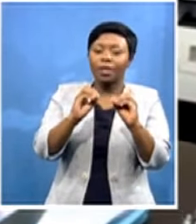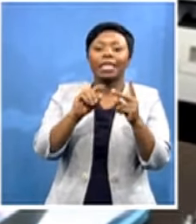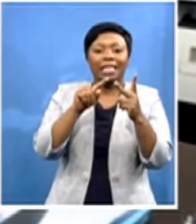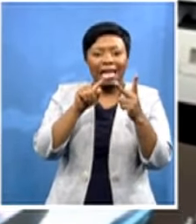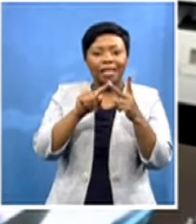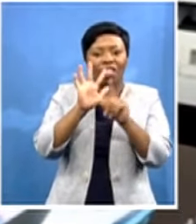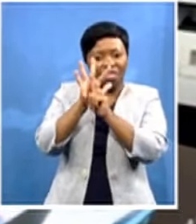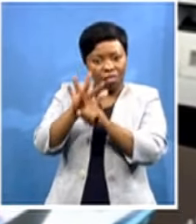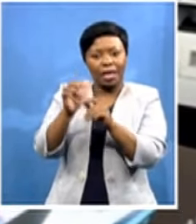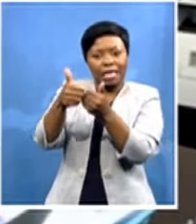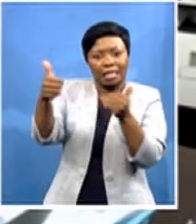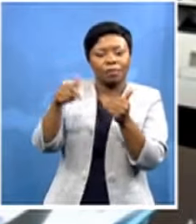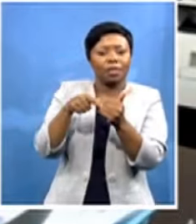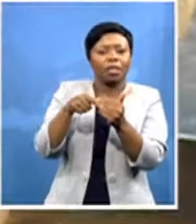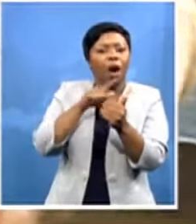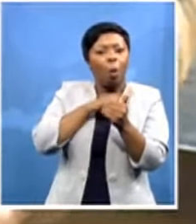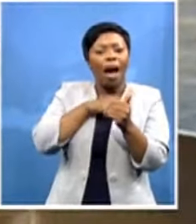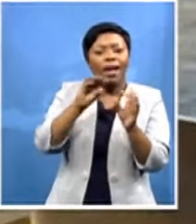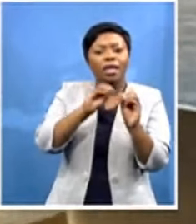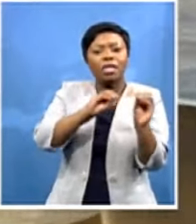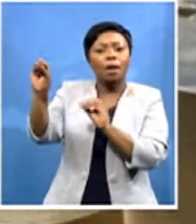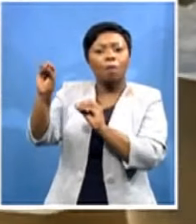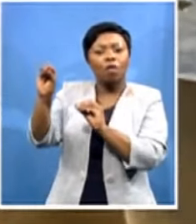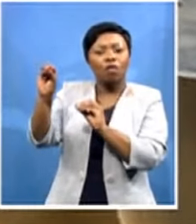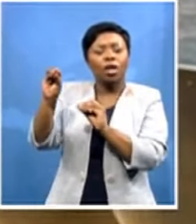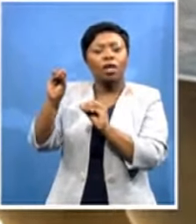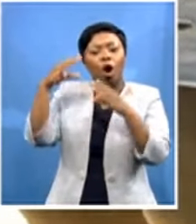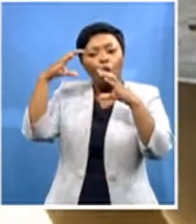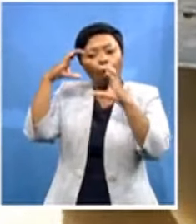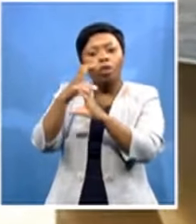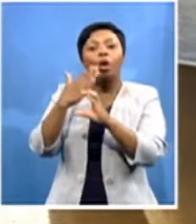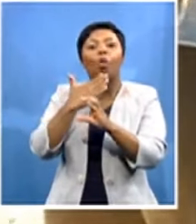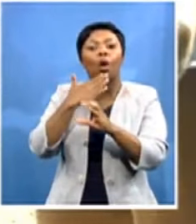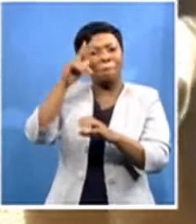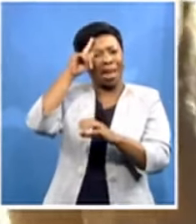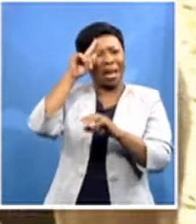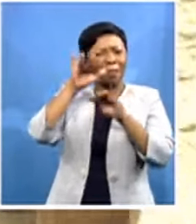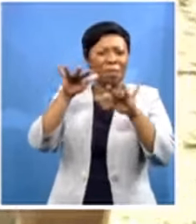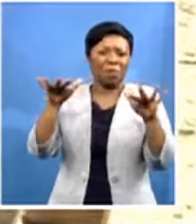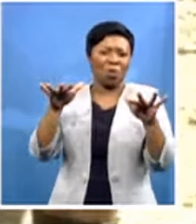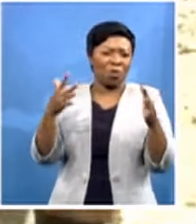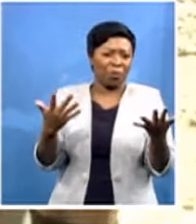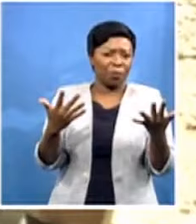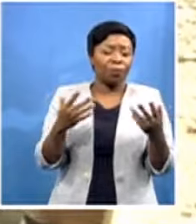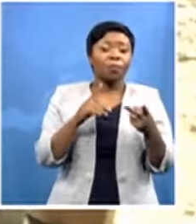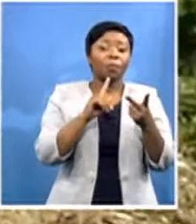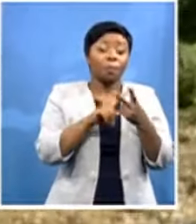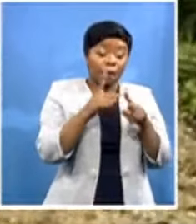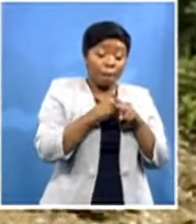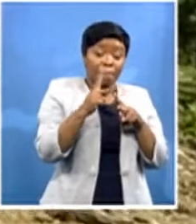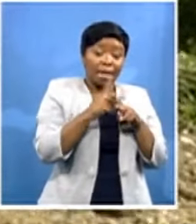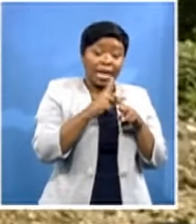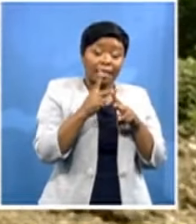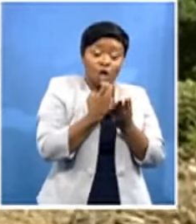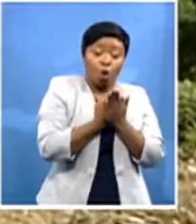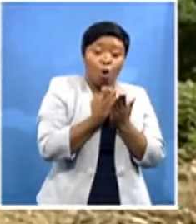it concentrates only on black people. Plans to grow the ocean's economy have identified the ports and johns as one of